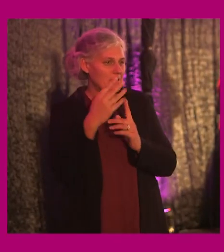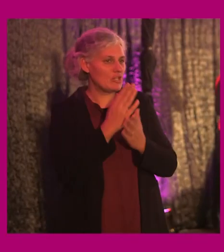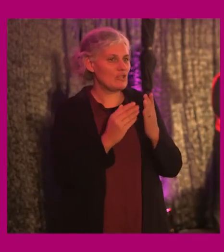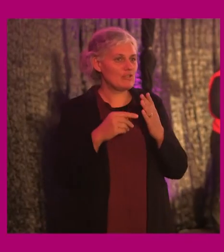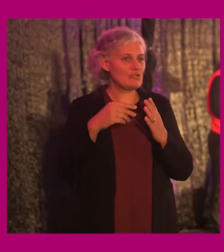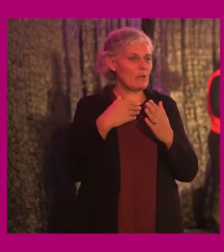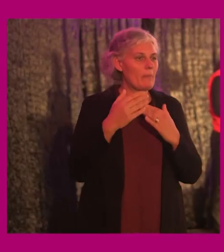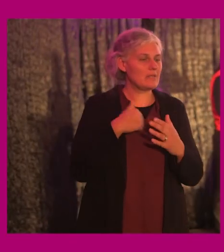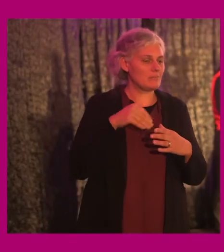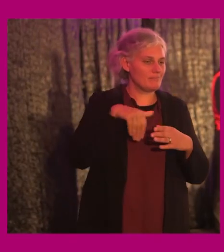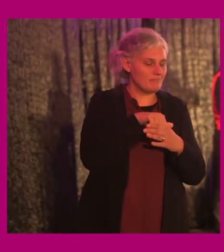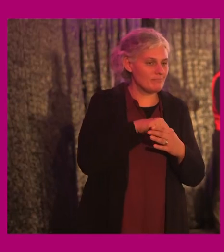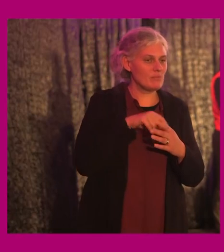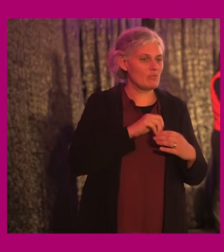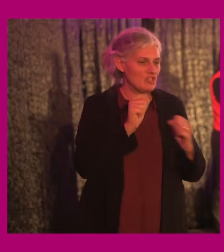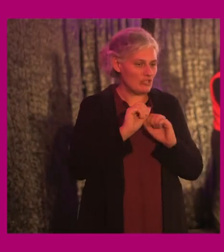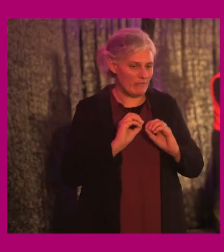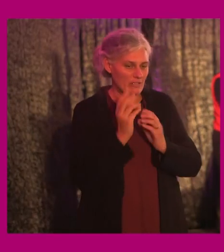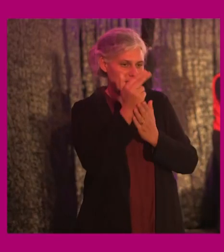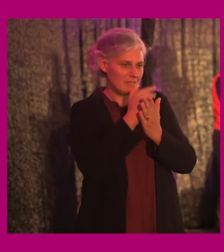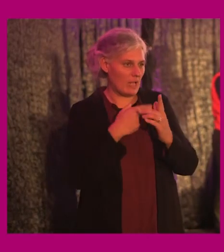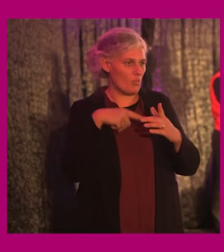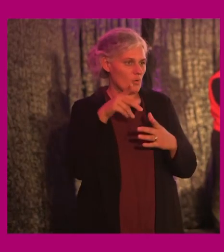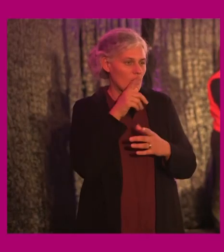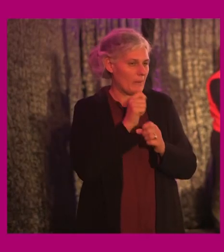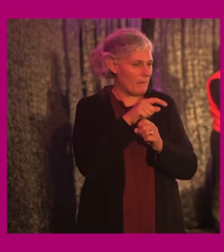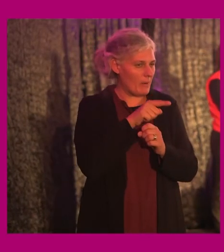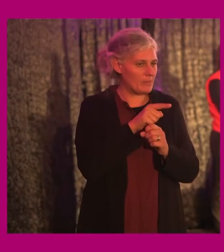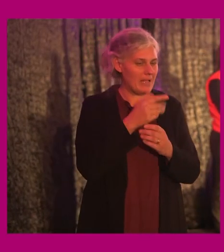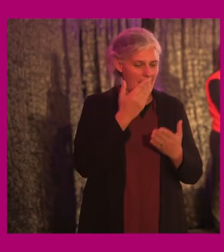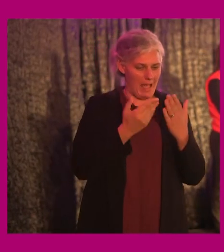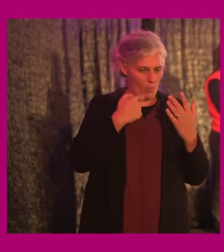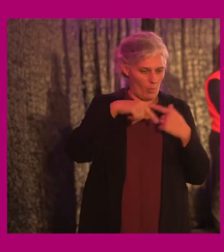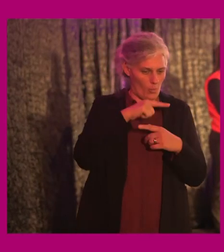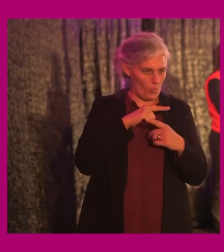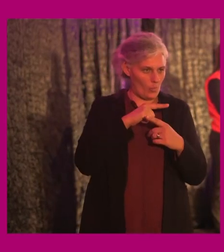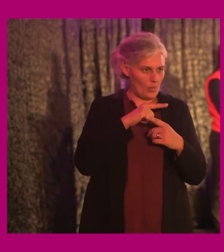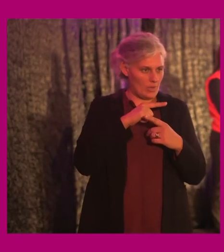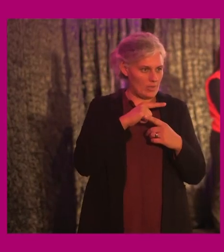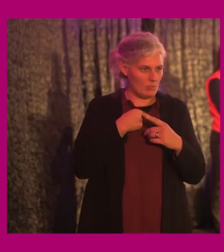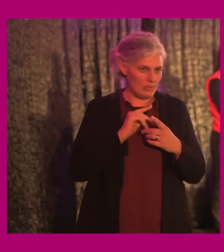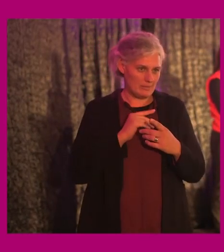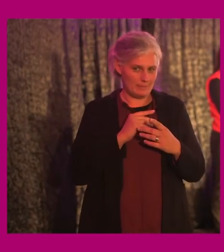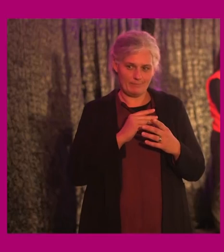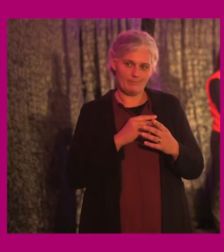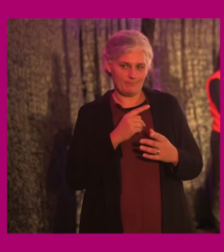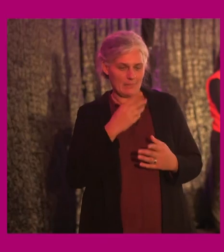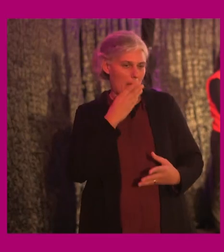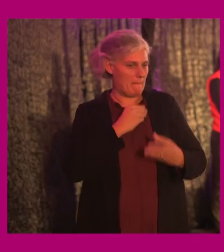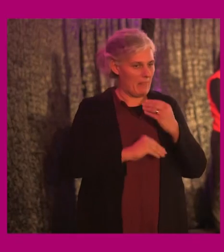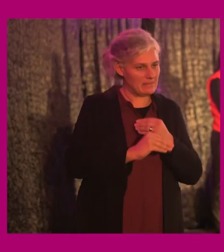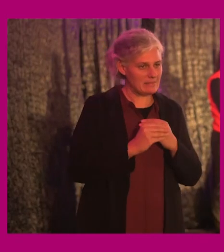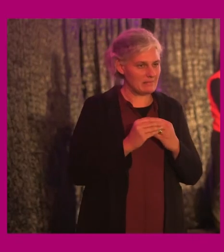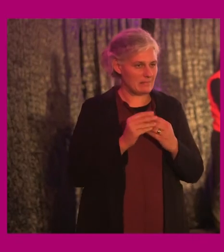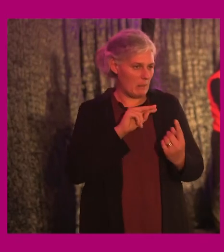within IDI and within a service design approach we would advocate for is, how do we take that empathetic approach to understanding every